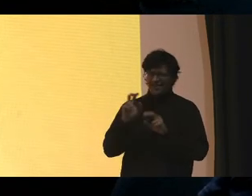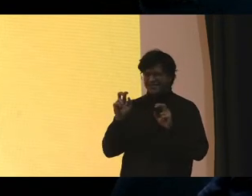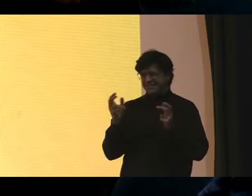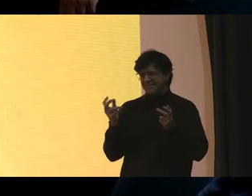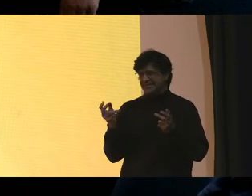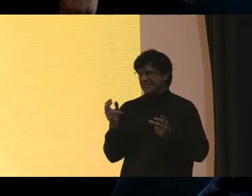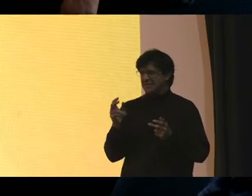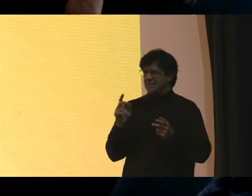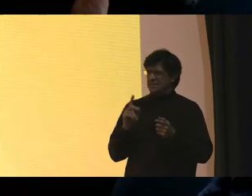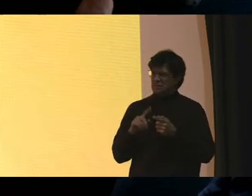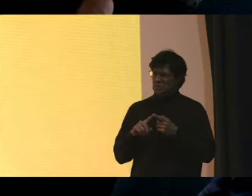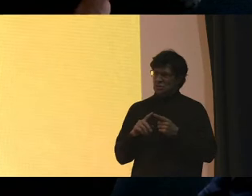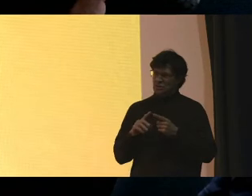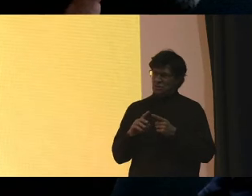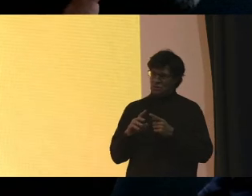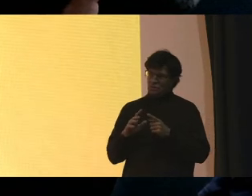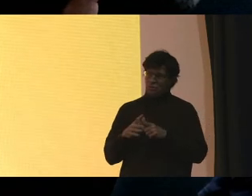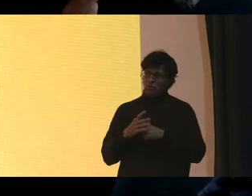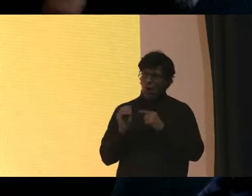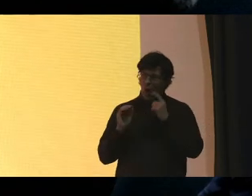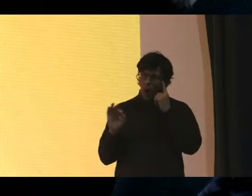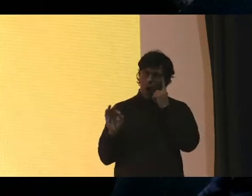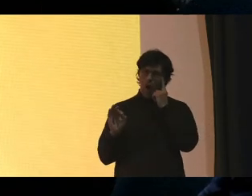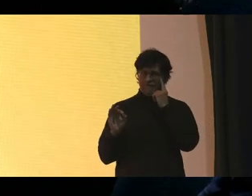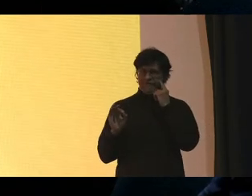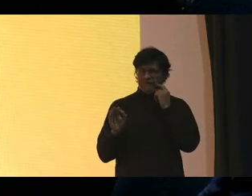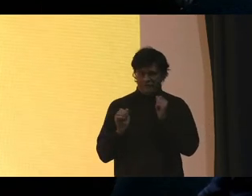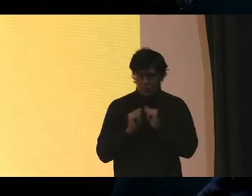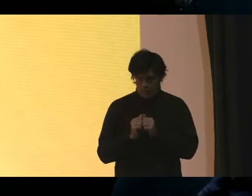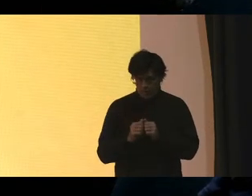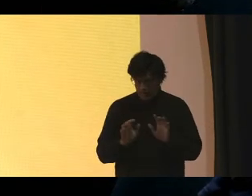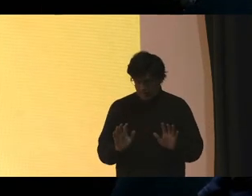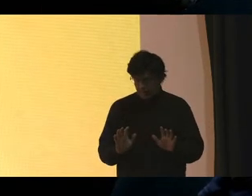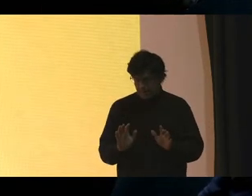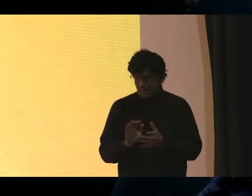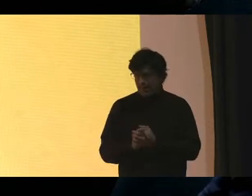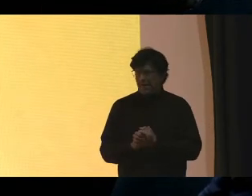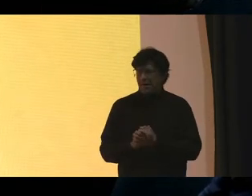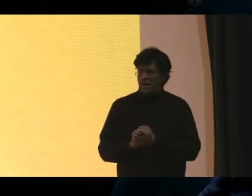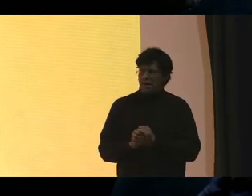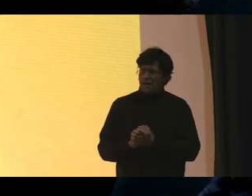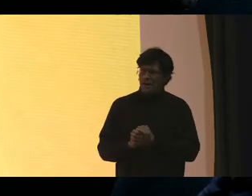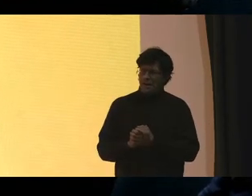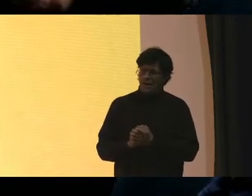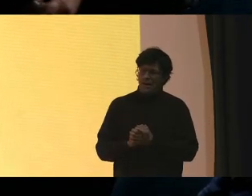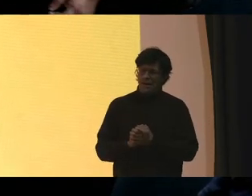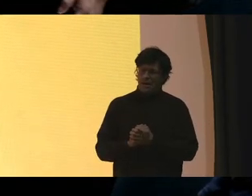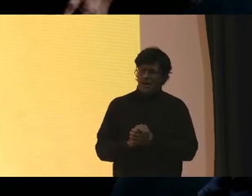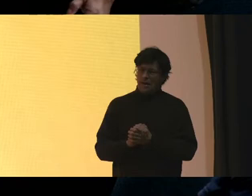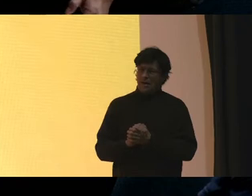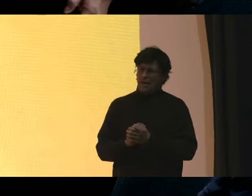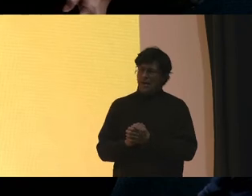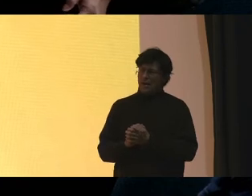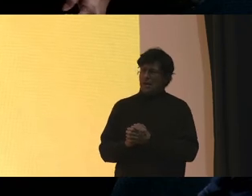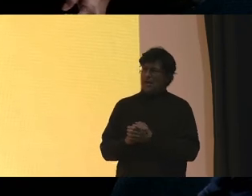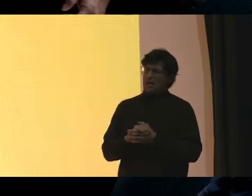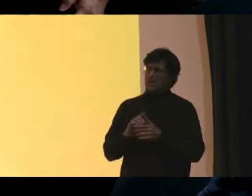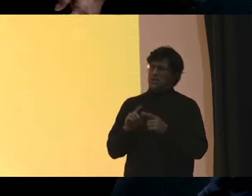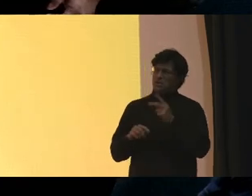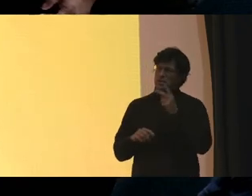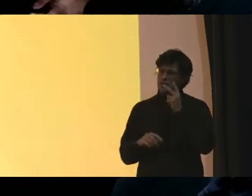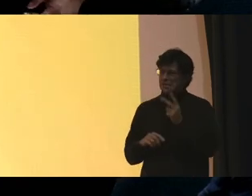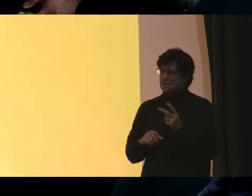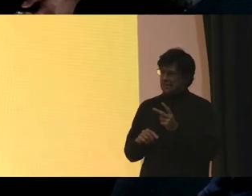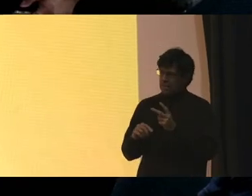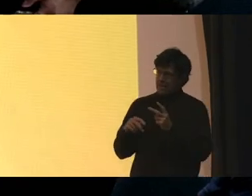To start off with And as a parent, to see the kind of hurt